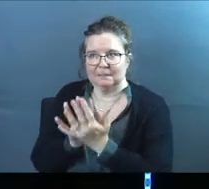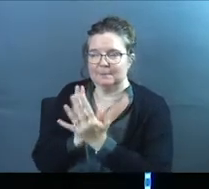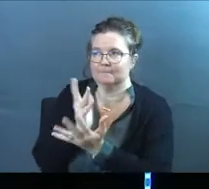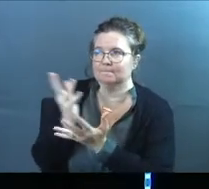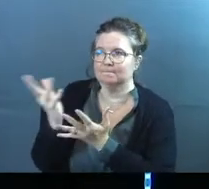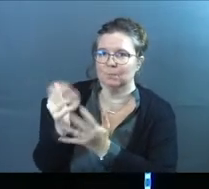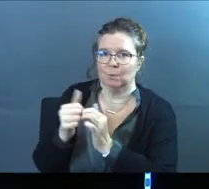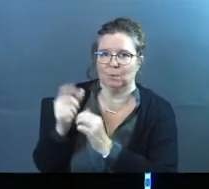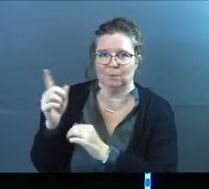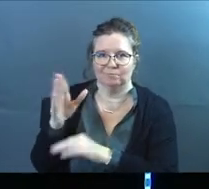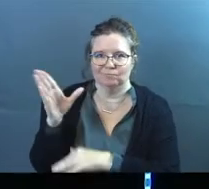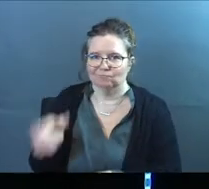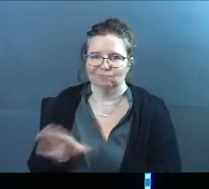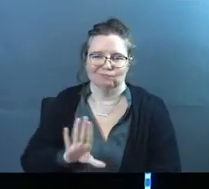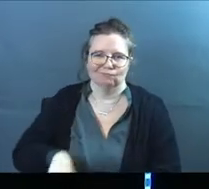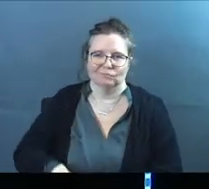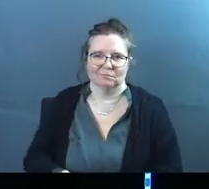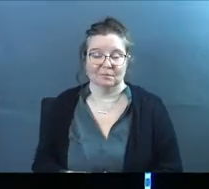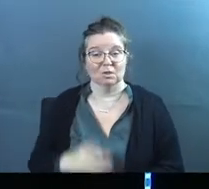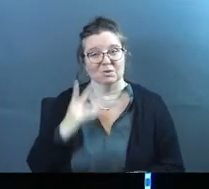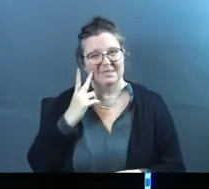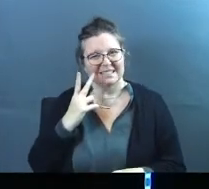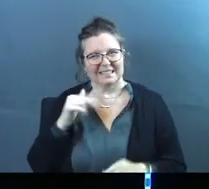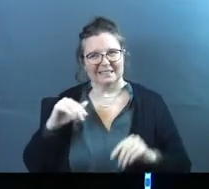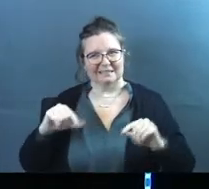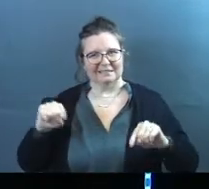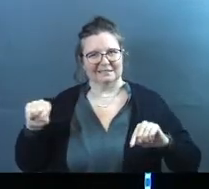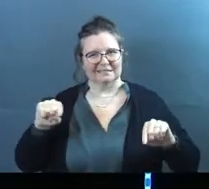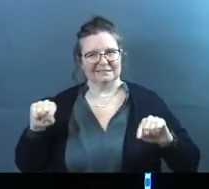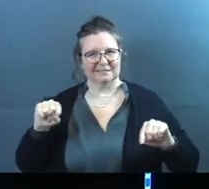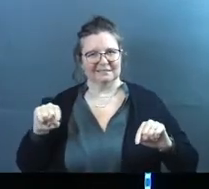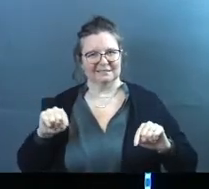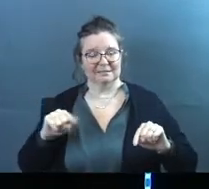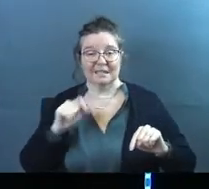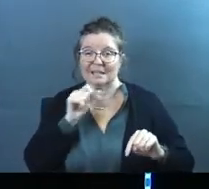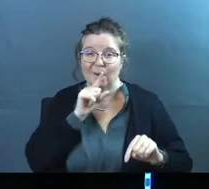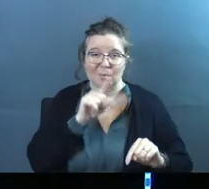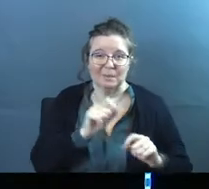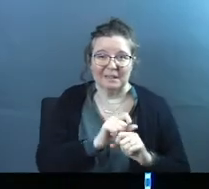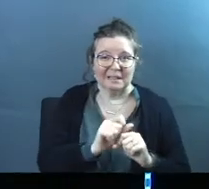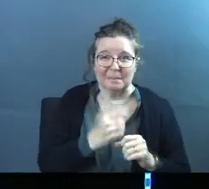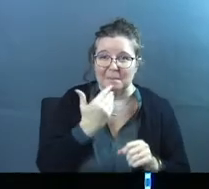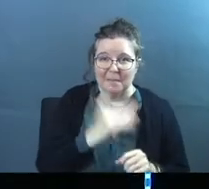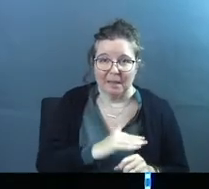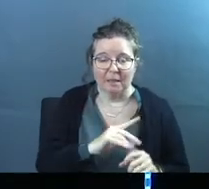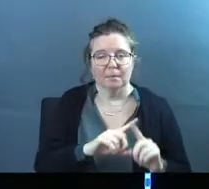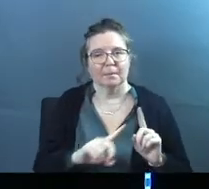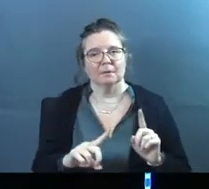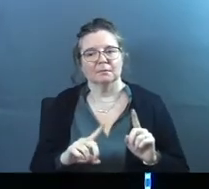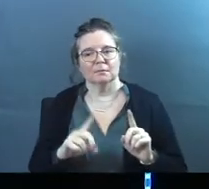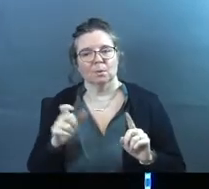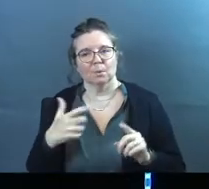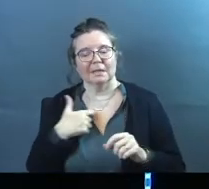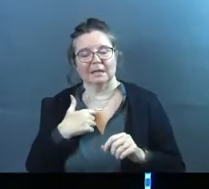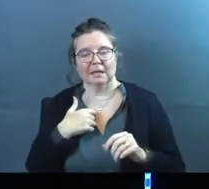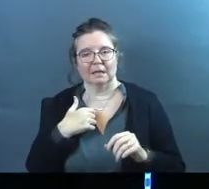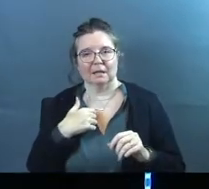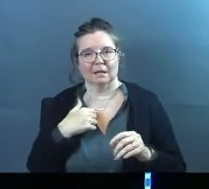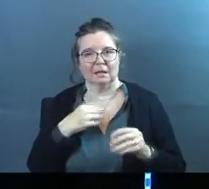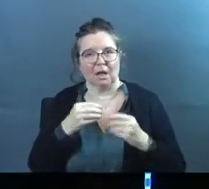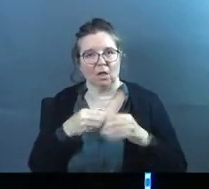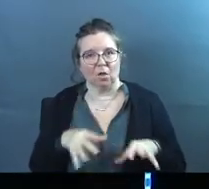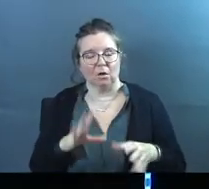with you. You see the tension? It's not necessarily bad, but we can get lost.